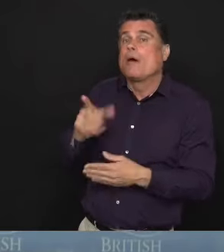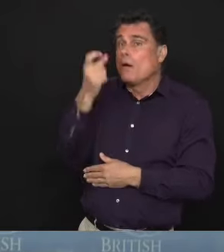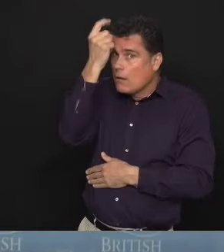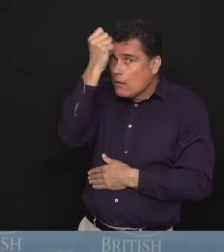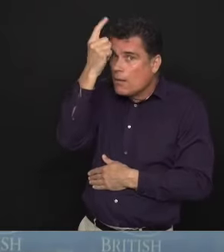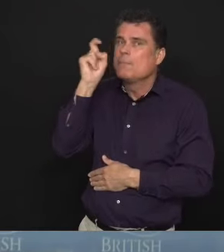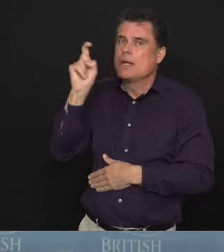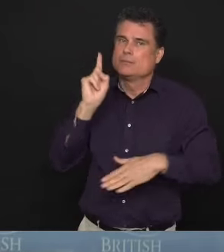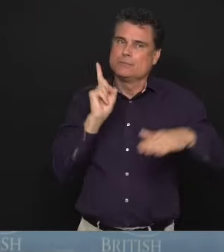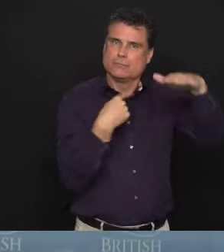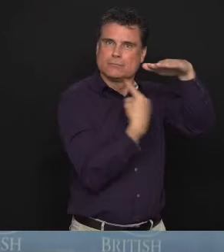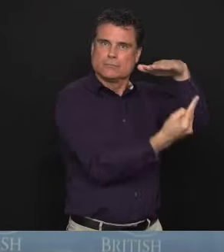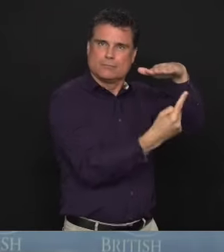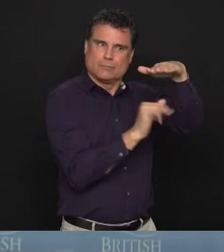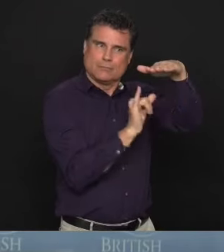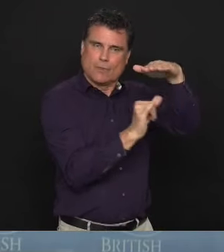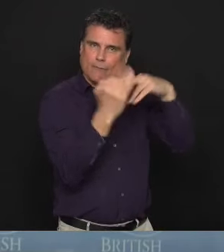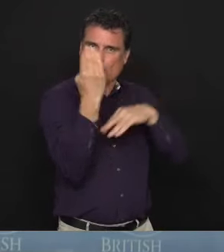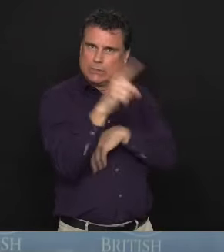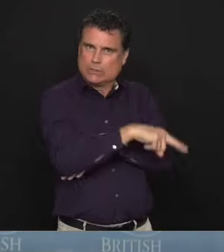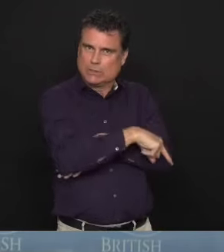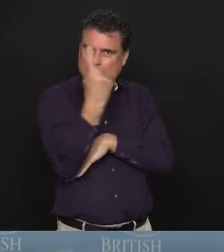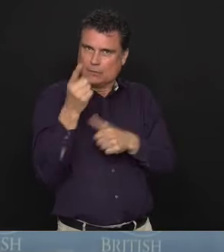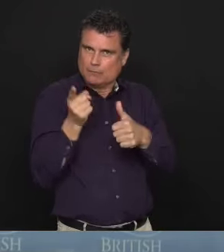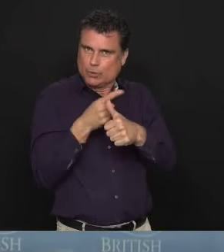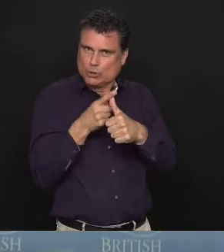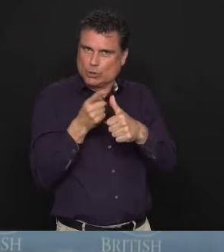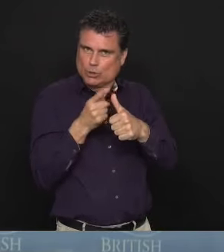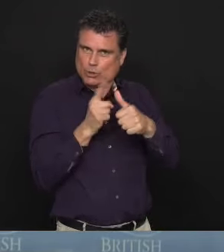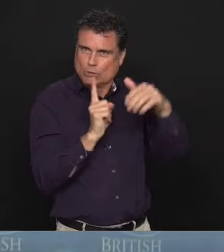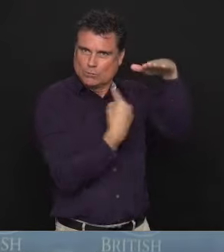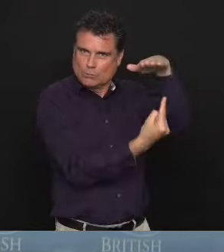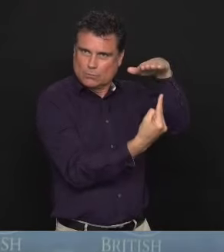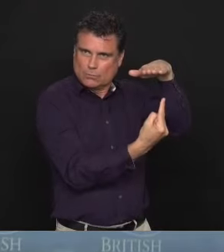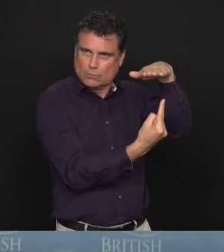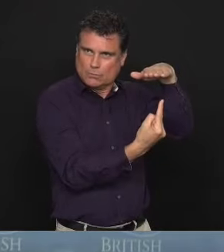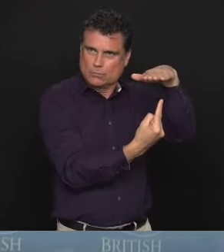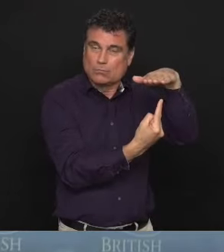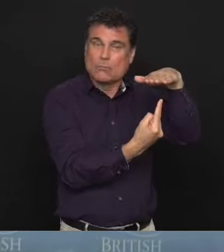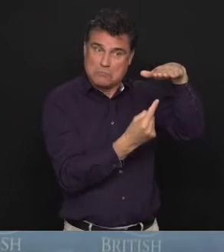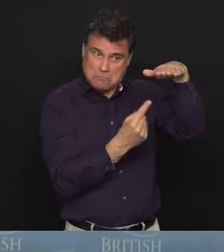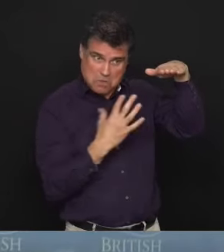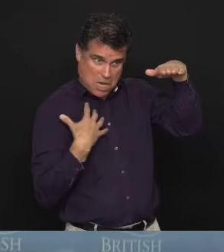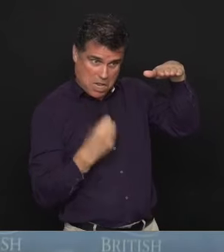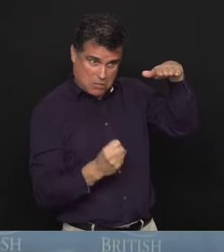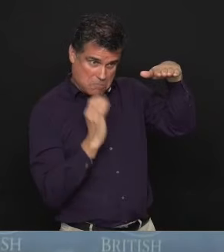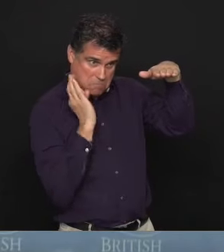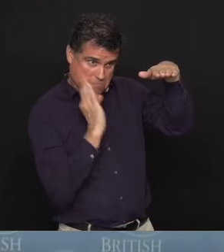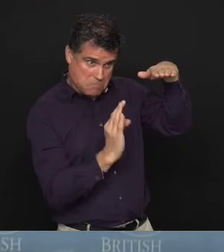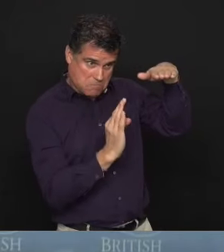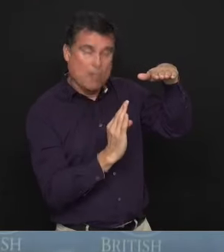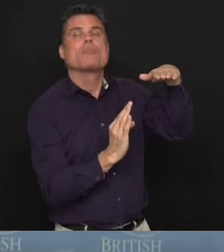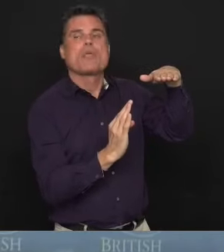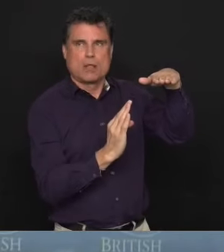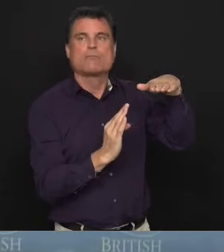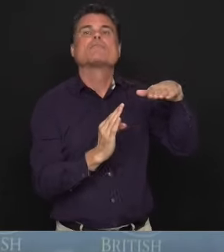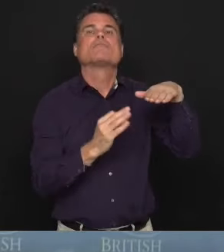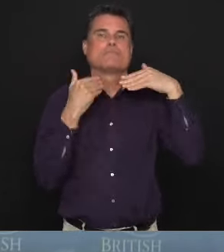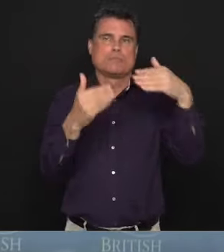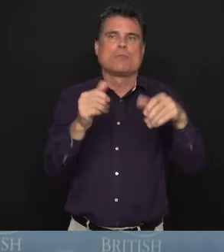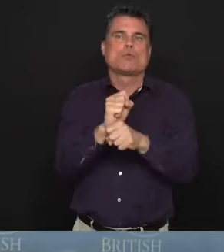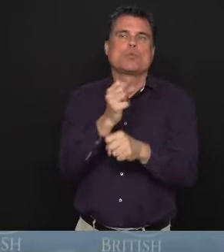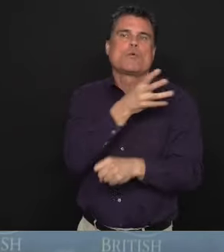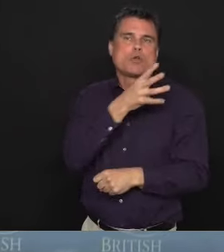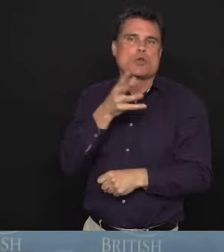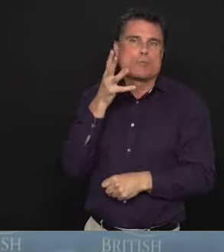they have to be quarantined for 14 days to make sure that they are healthy, that the farmers have proper plans in